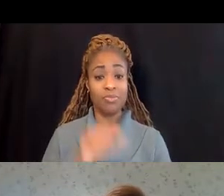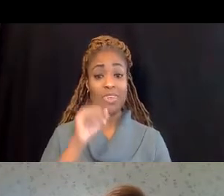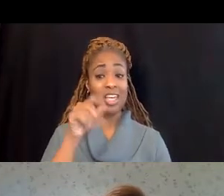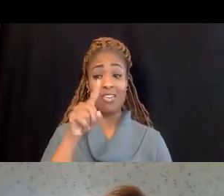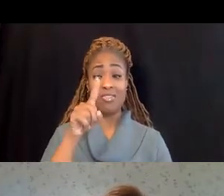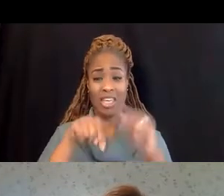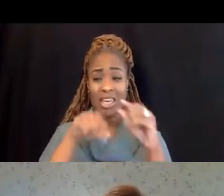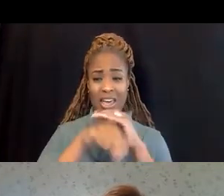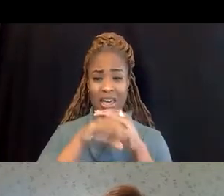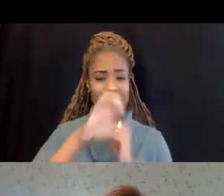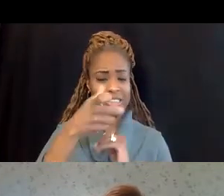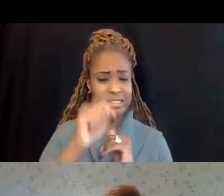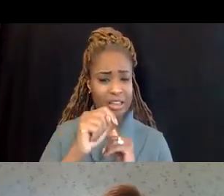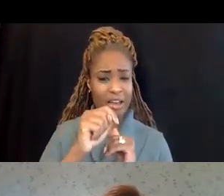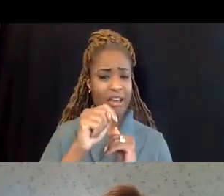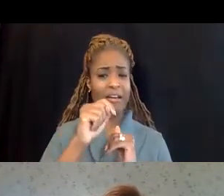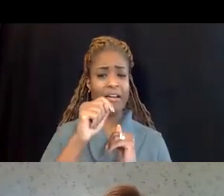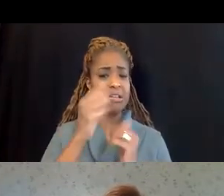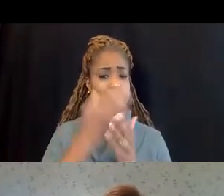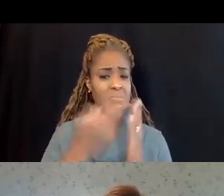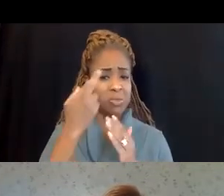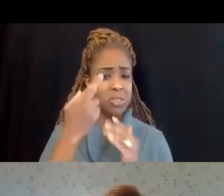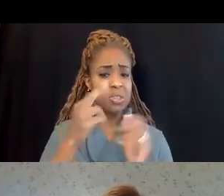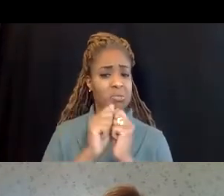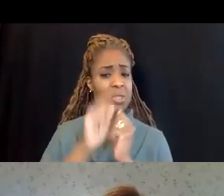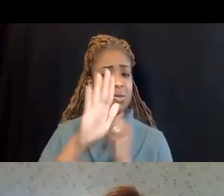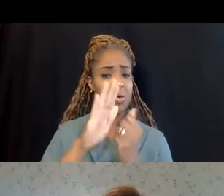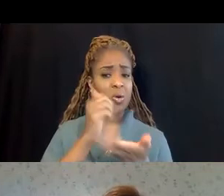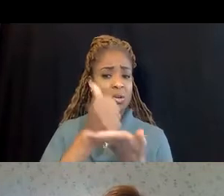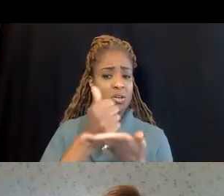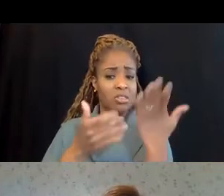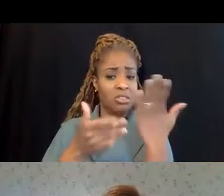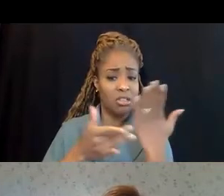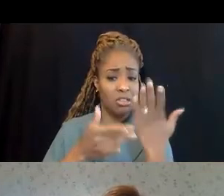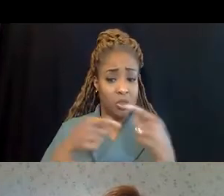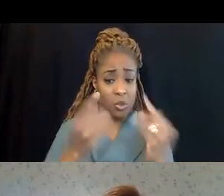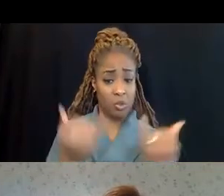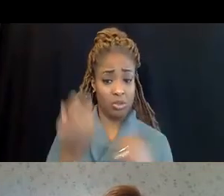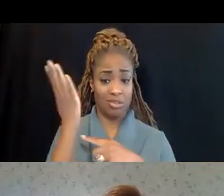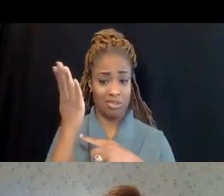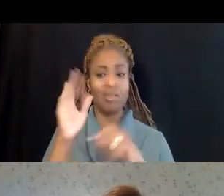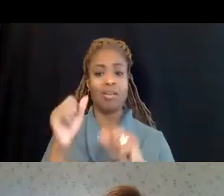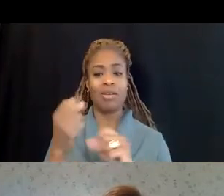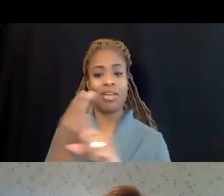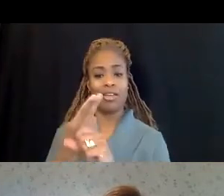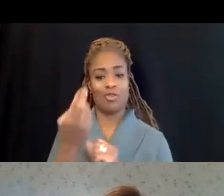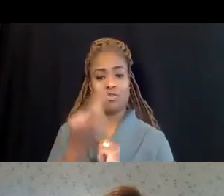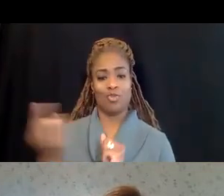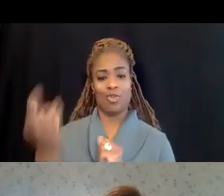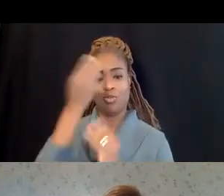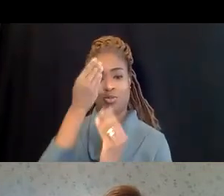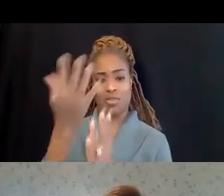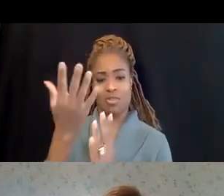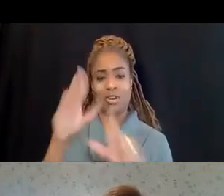unable to access the chat with assistive technology during the presentation, please utilize the resource information